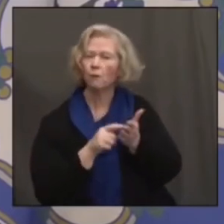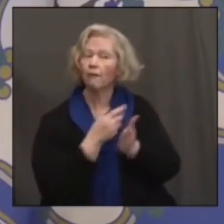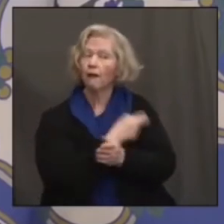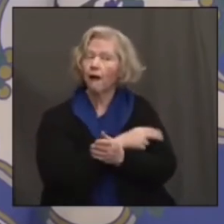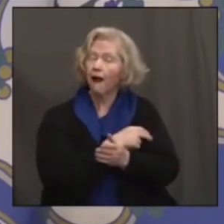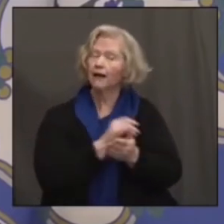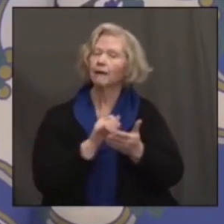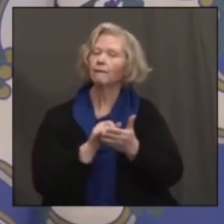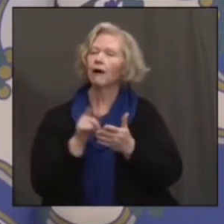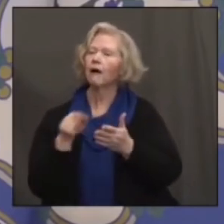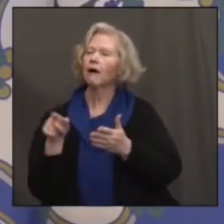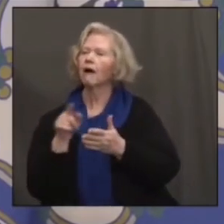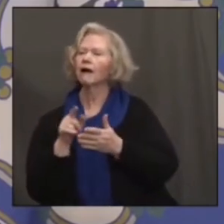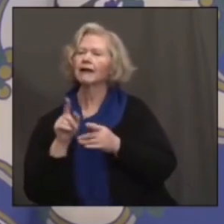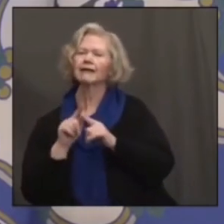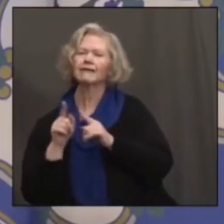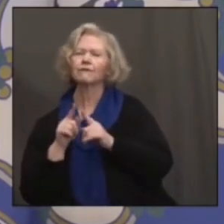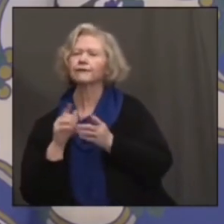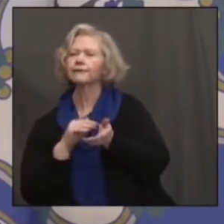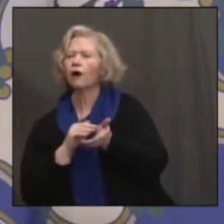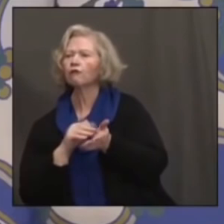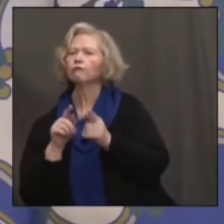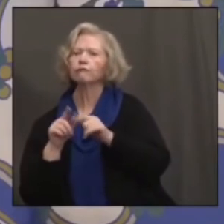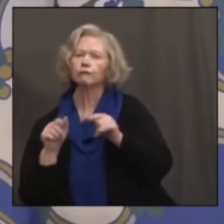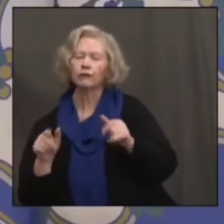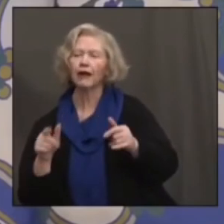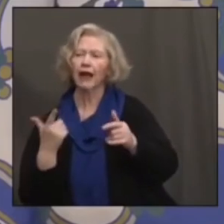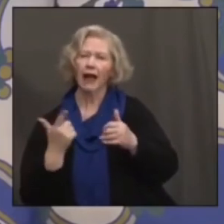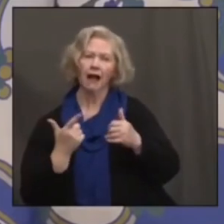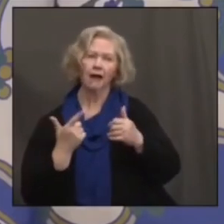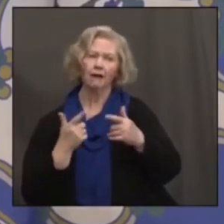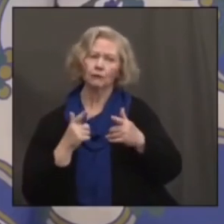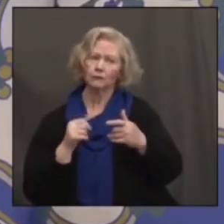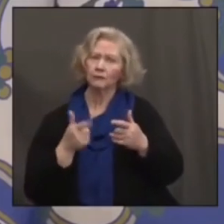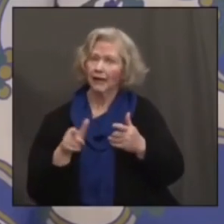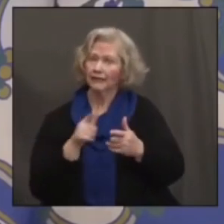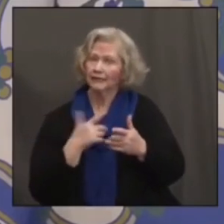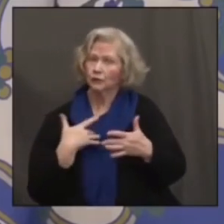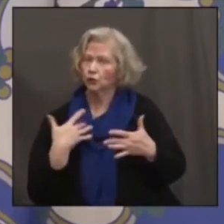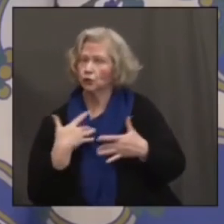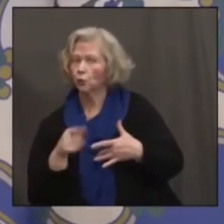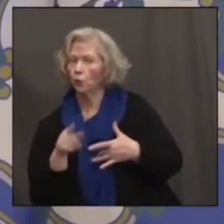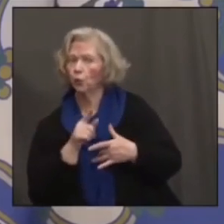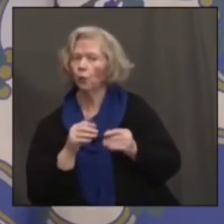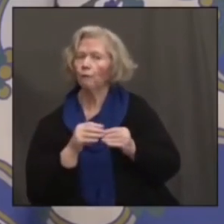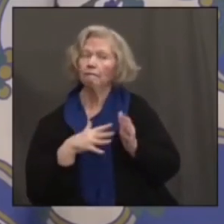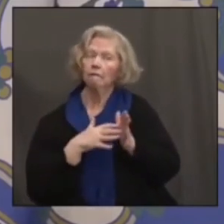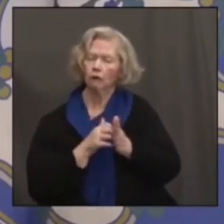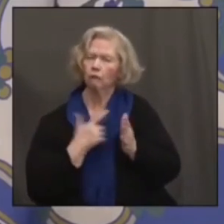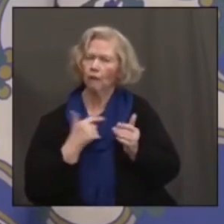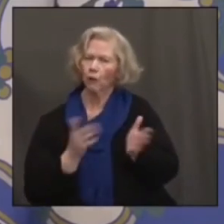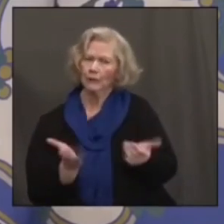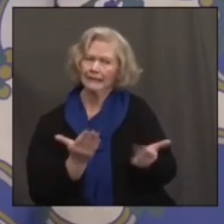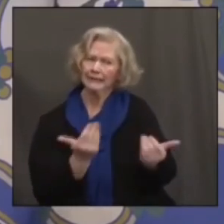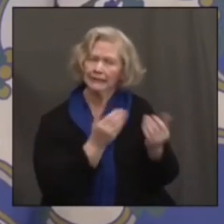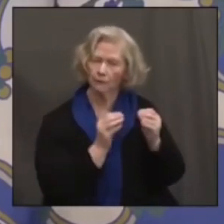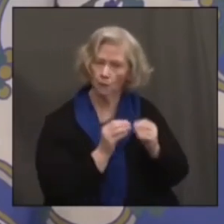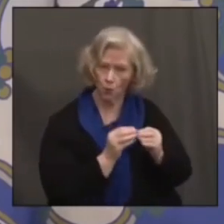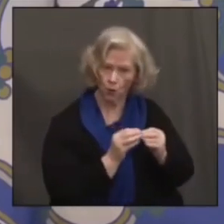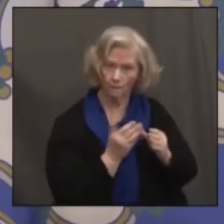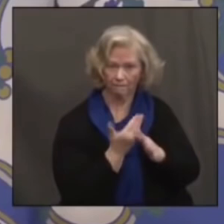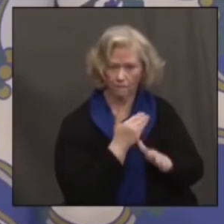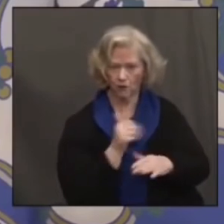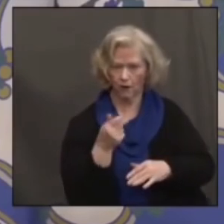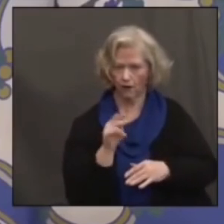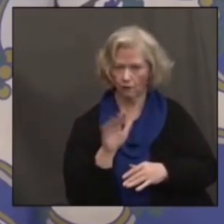reach out to the most vulnerable. He may want to speak to that a little bit. And we've got, we're building up the capacity and most importantly, working